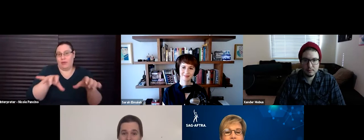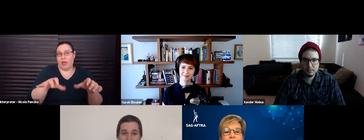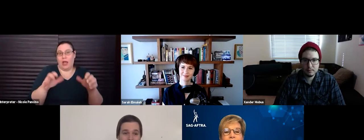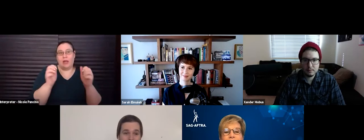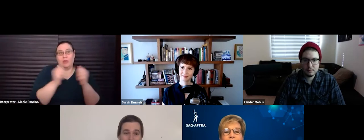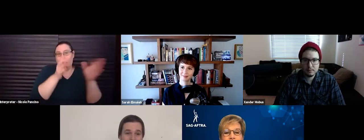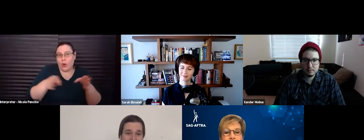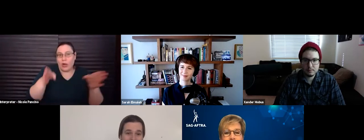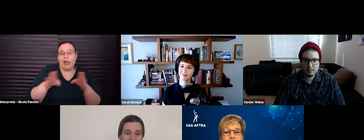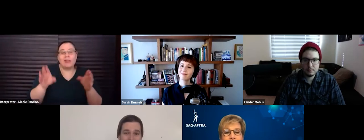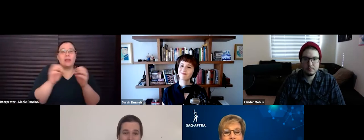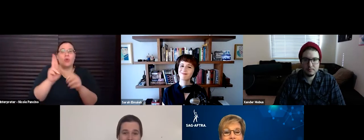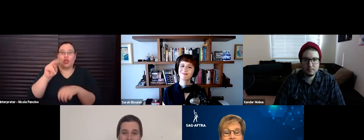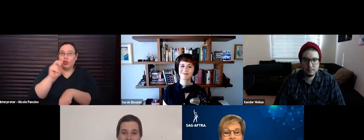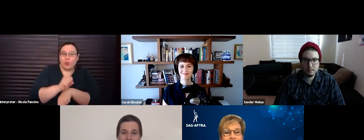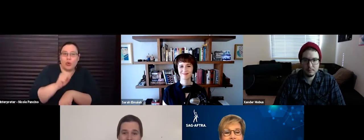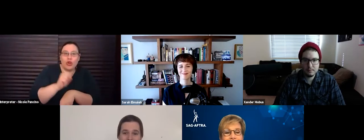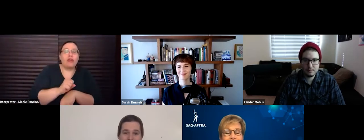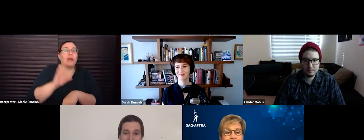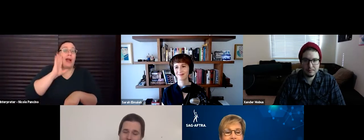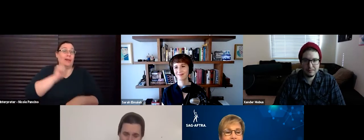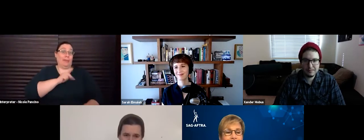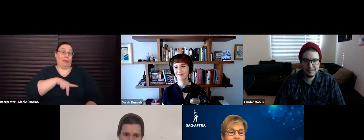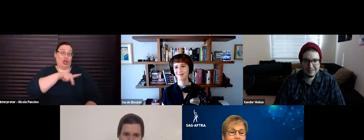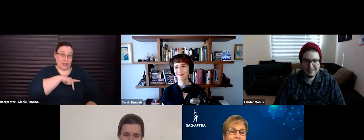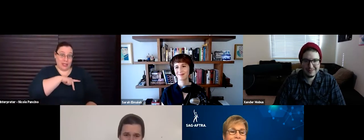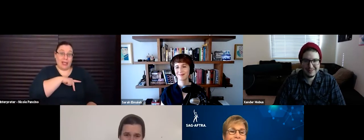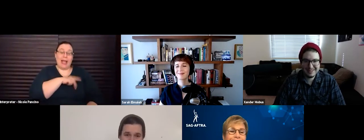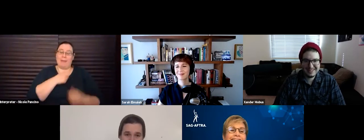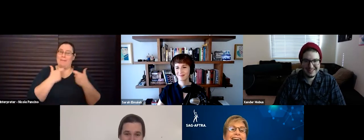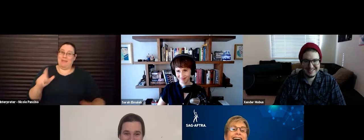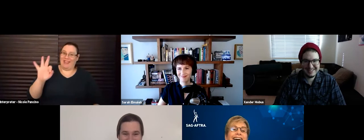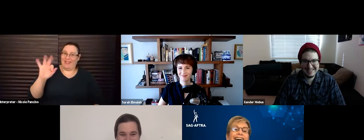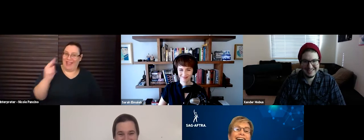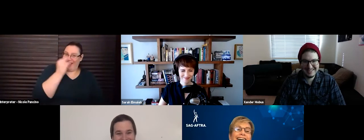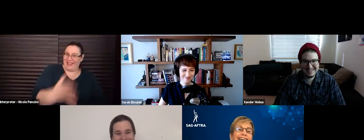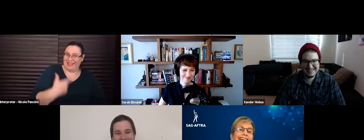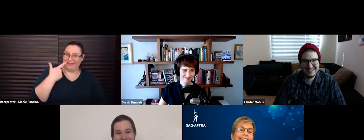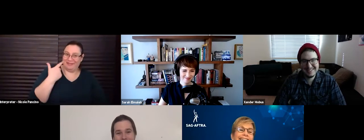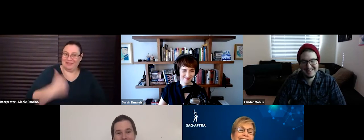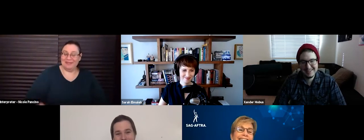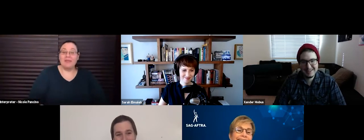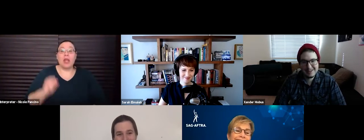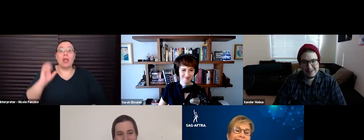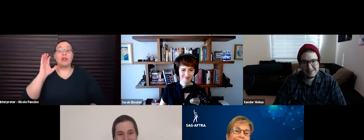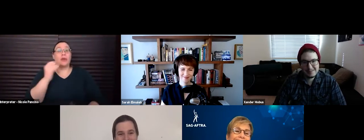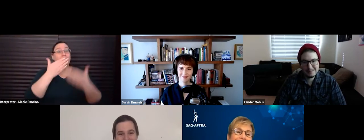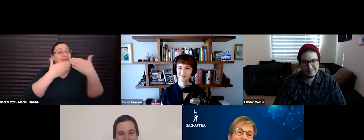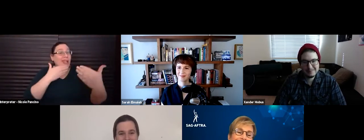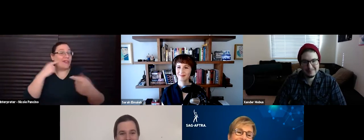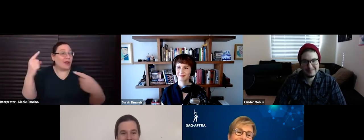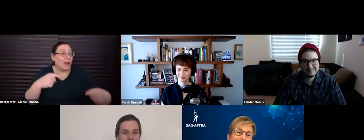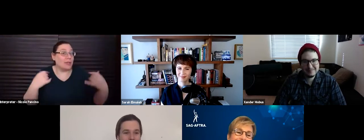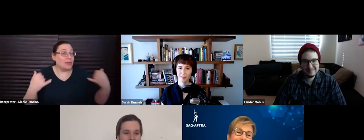with organizing more union work. I know, uh, personally, I am a big fan of it. So, um, thank you for being here